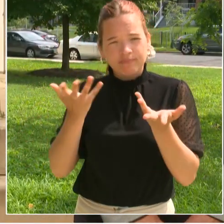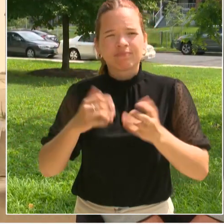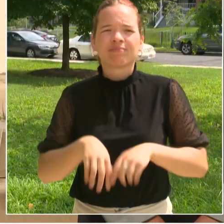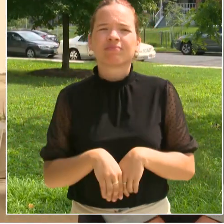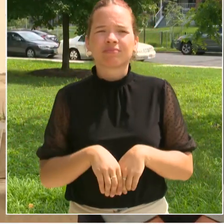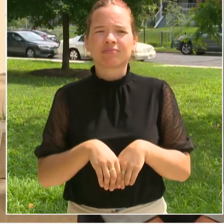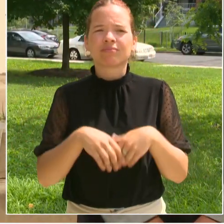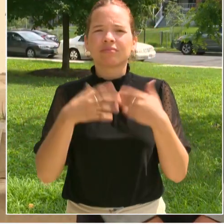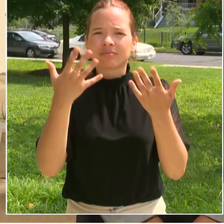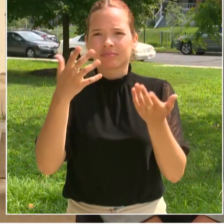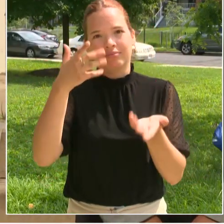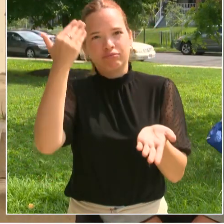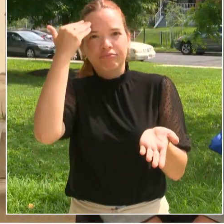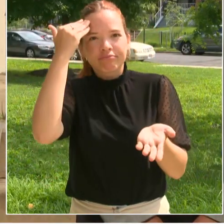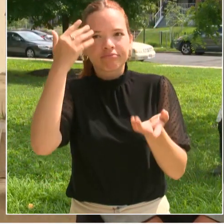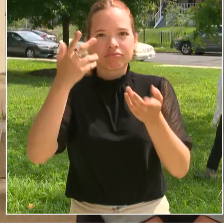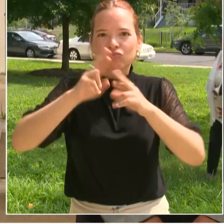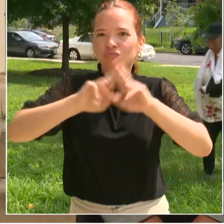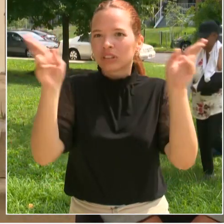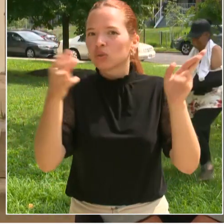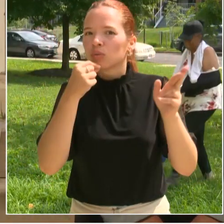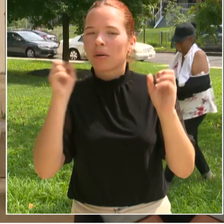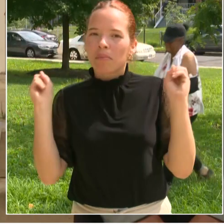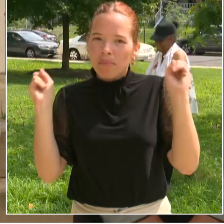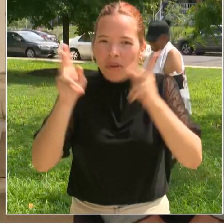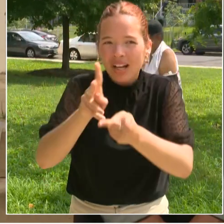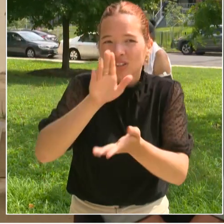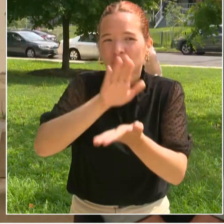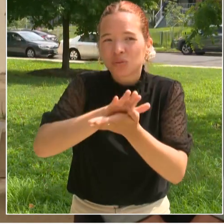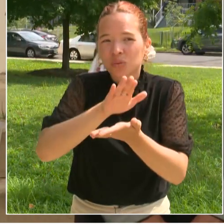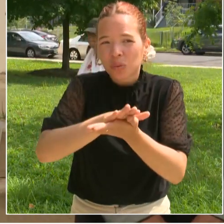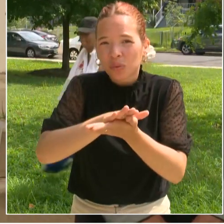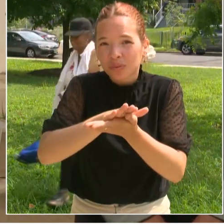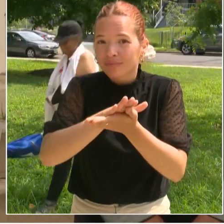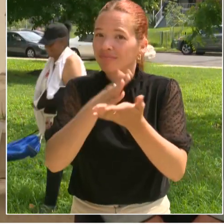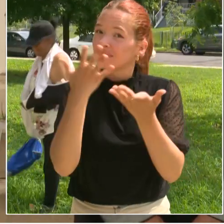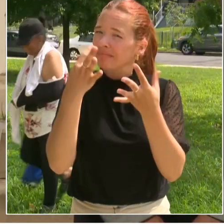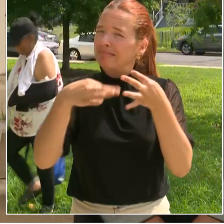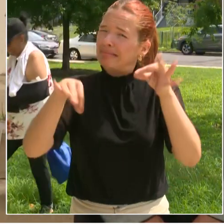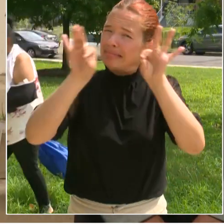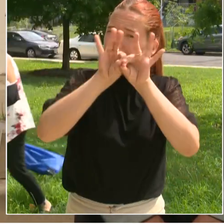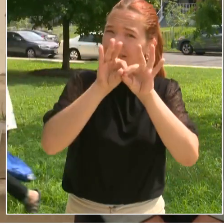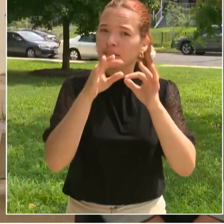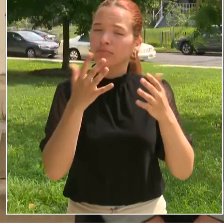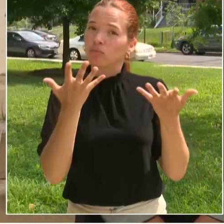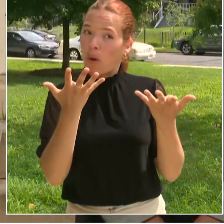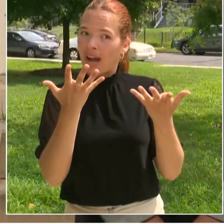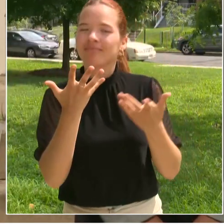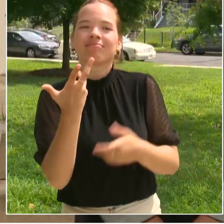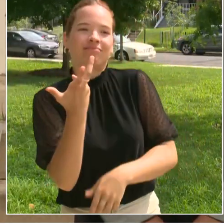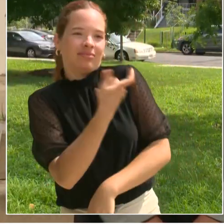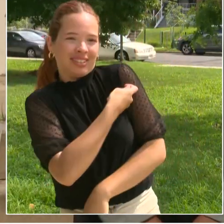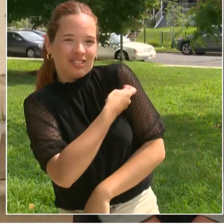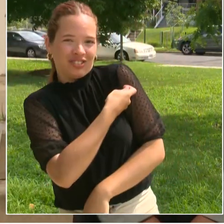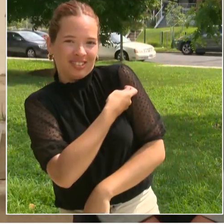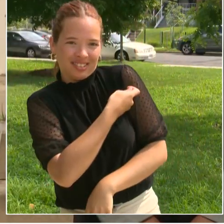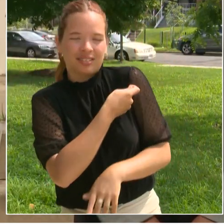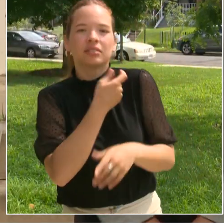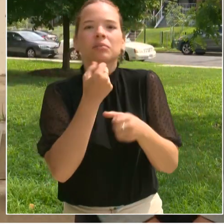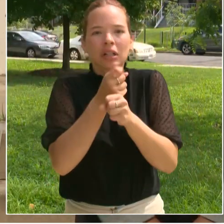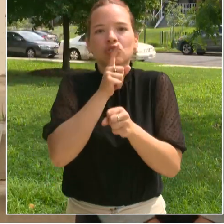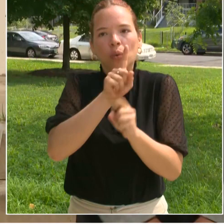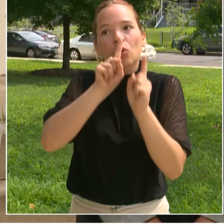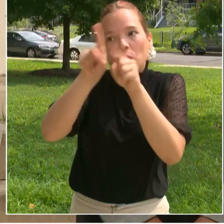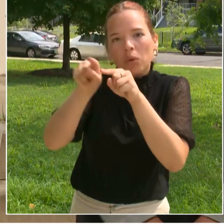particularly focusing on vaccines and sports participation physicals, which are available